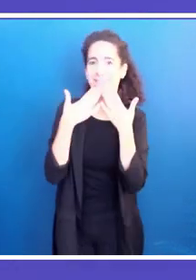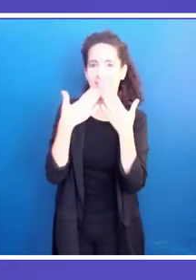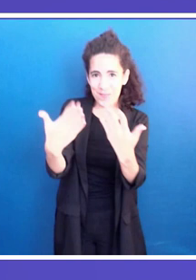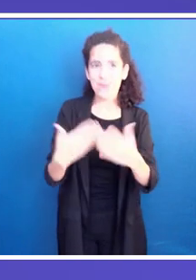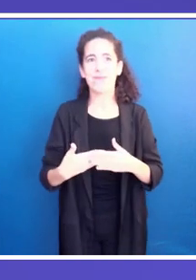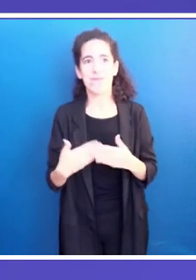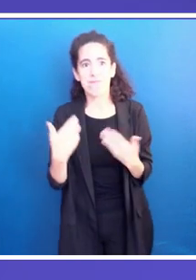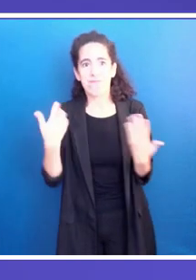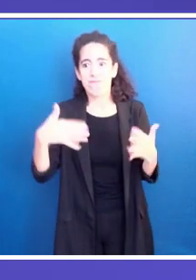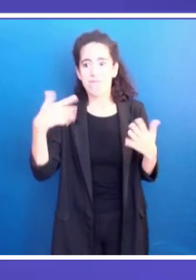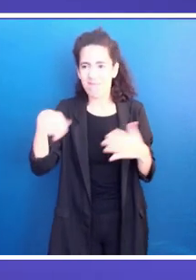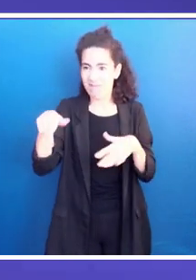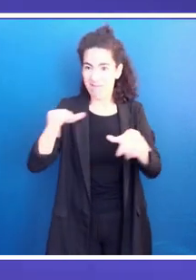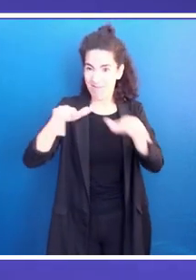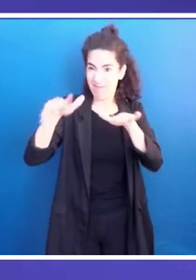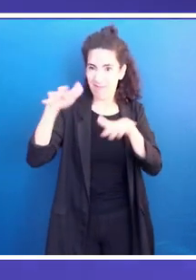-19 pandemic.